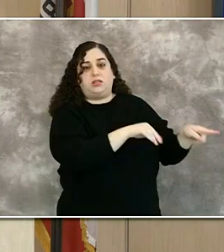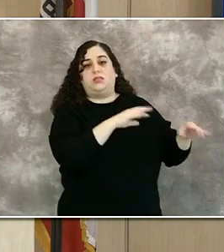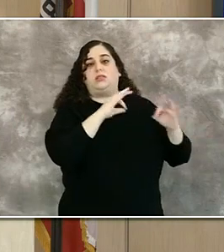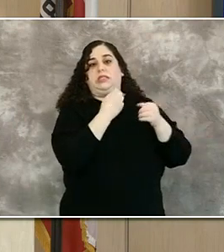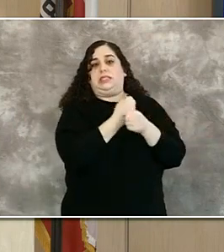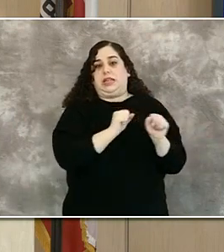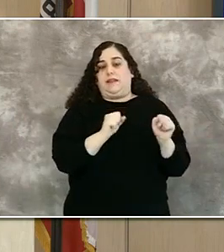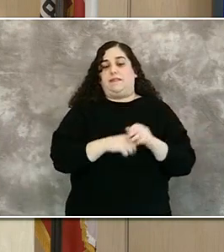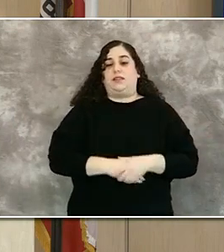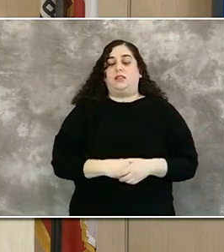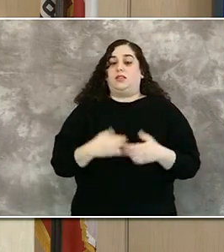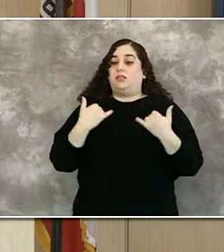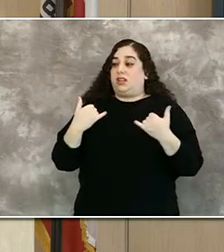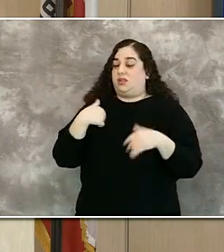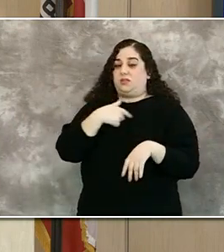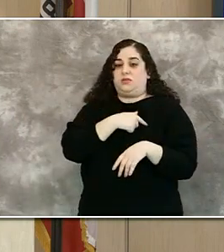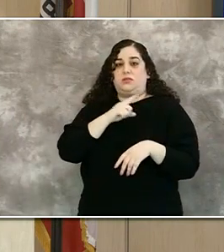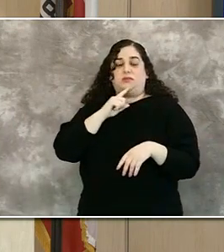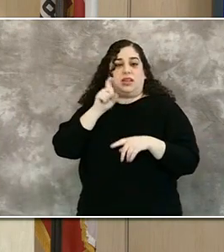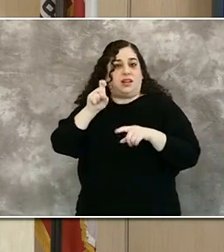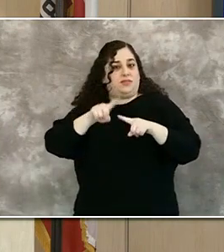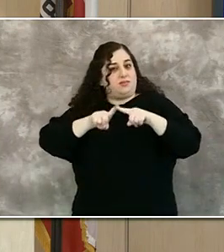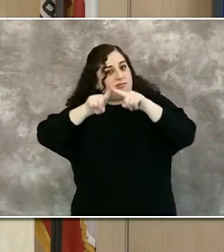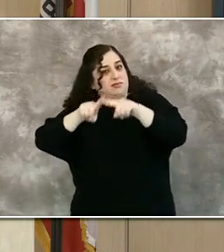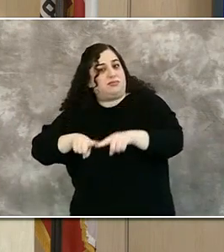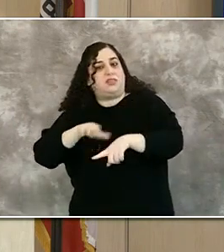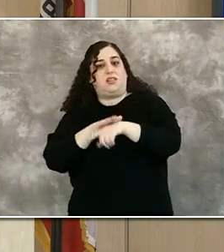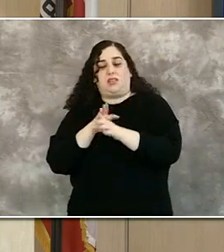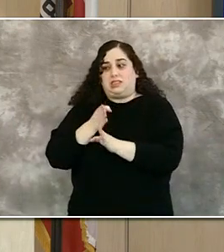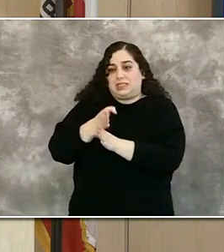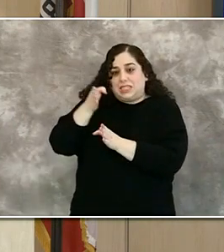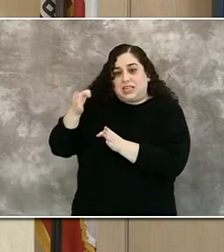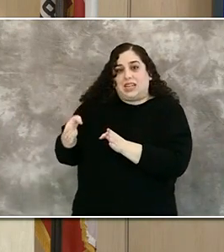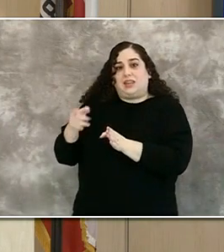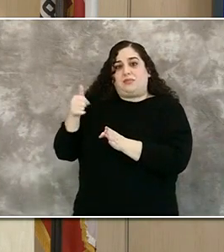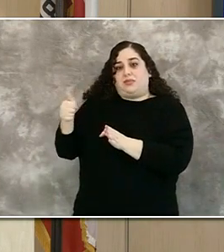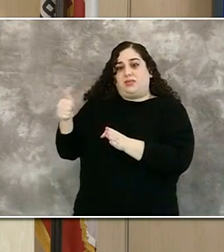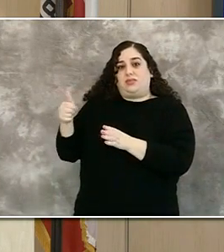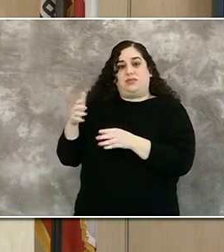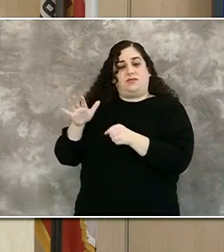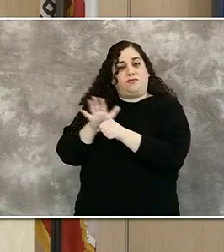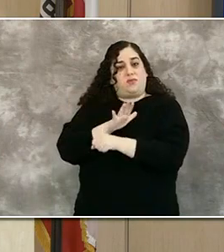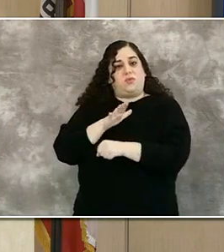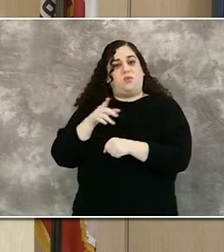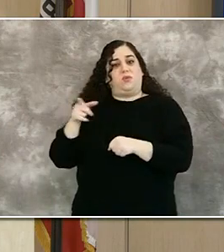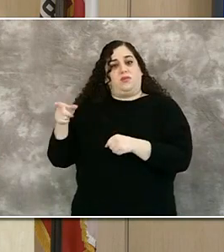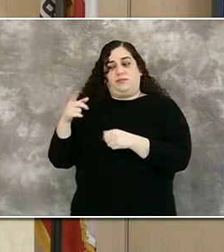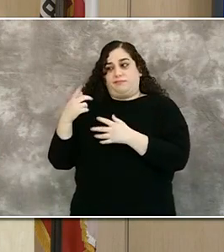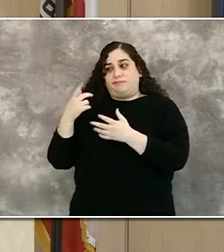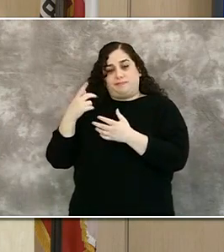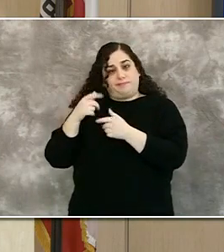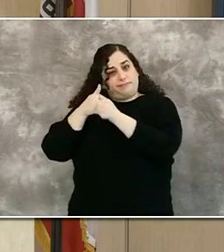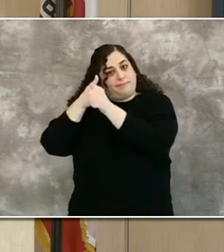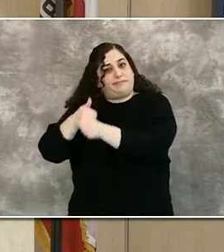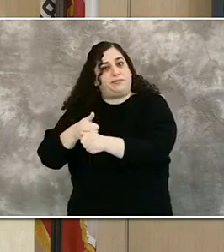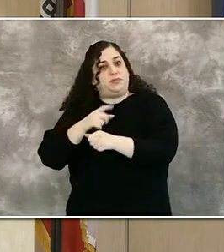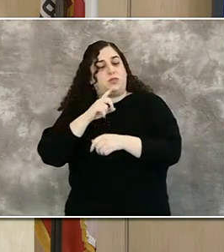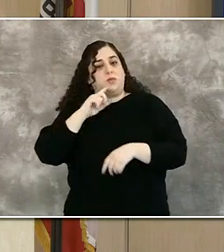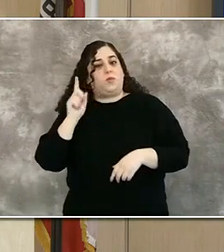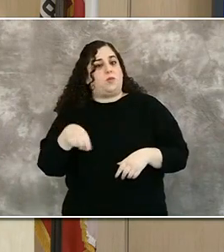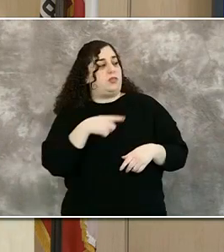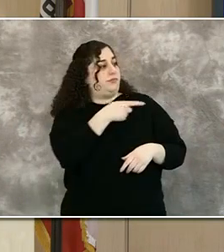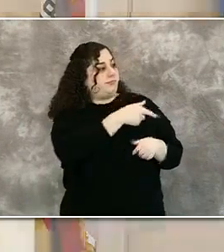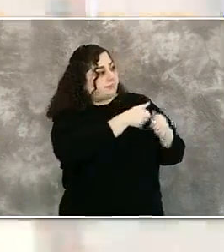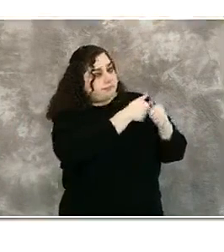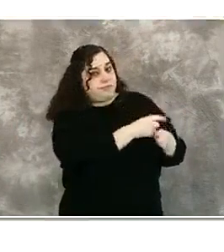will need to rely on our neighbors who themselves have their own hands full. Next slide. I think this might be,